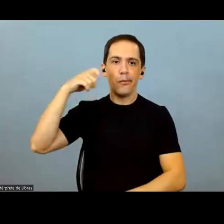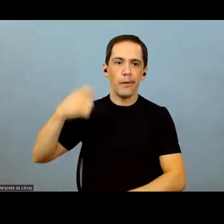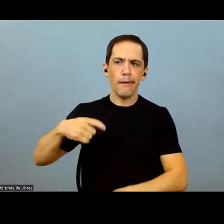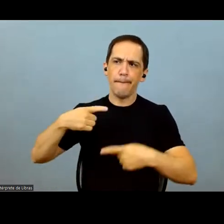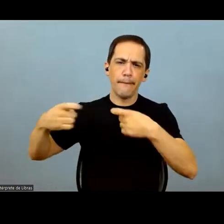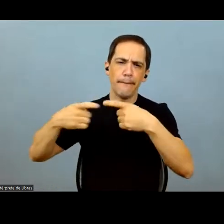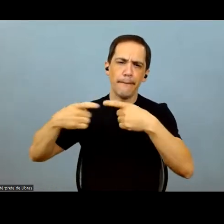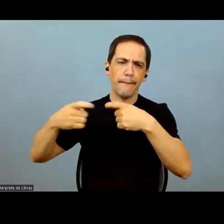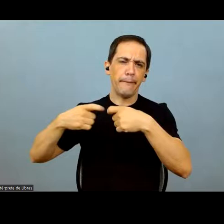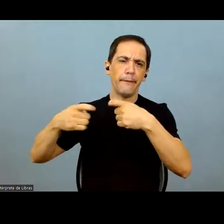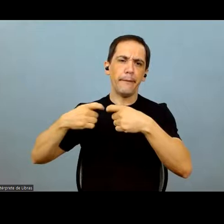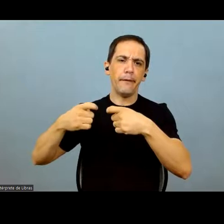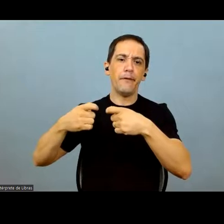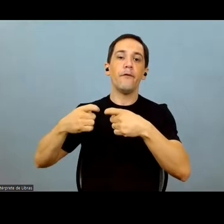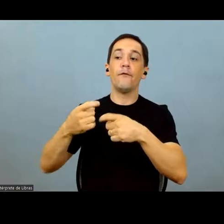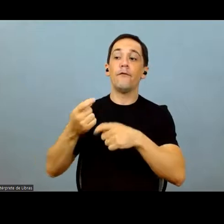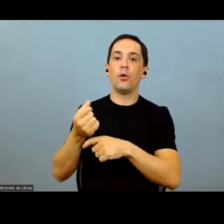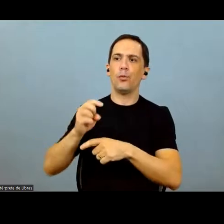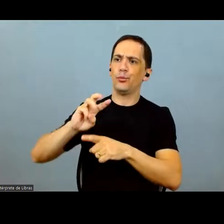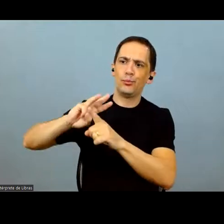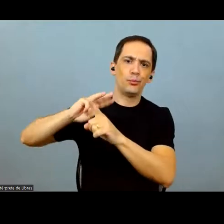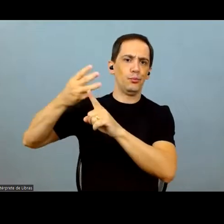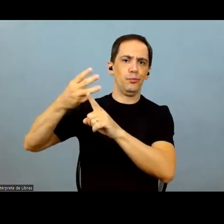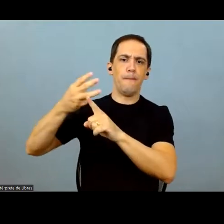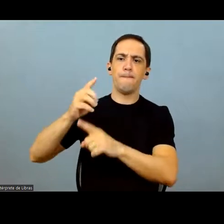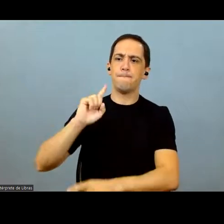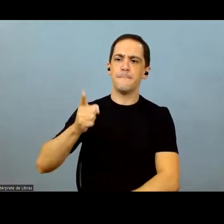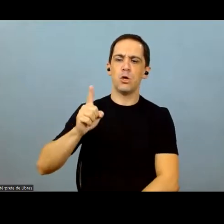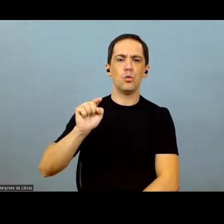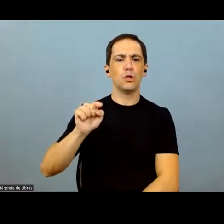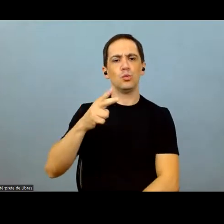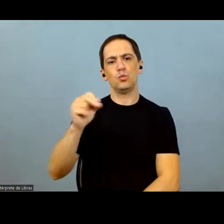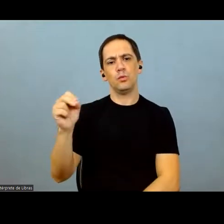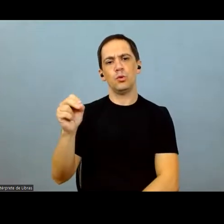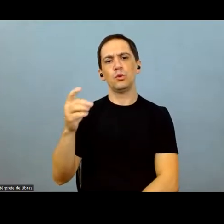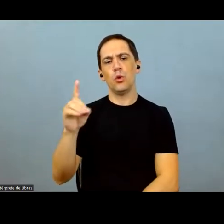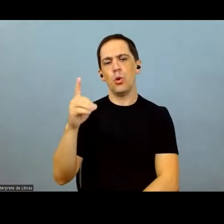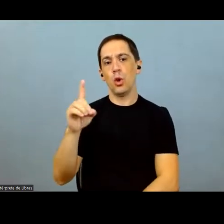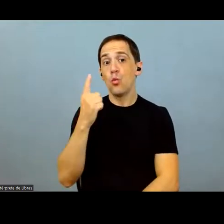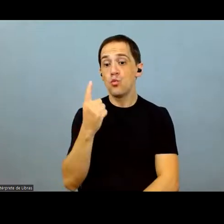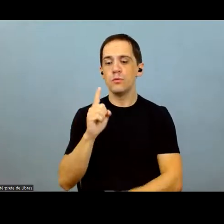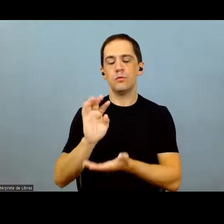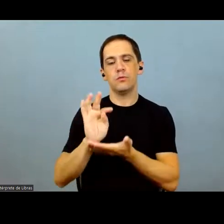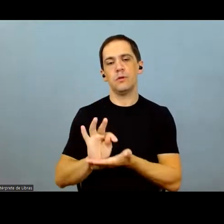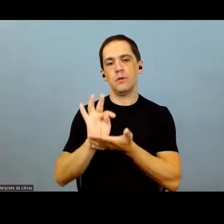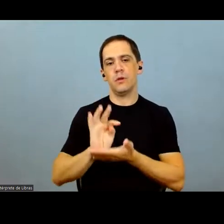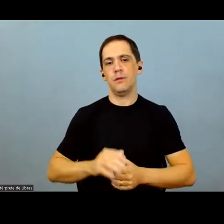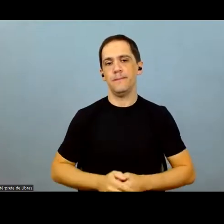with the war in Ukraine, prices have increased by threefold, $1,000, $1,200.